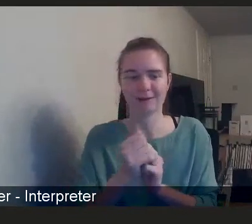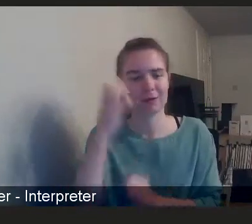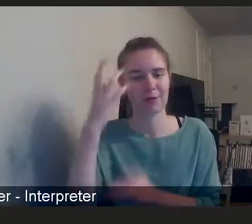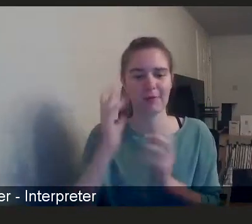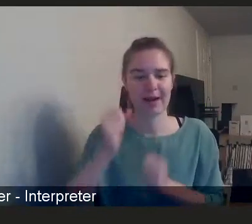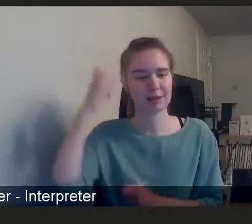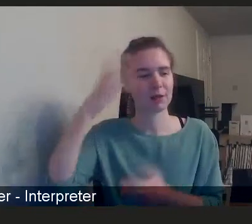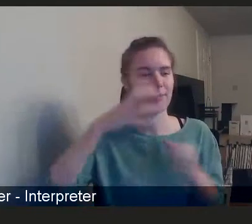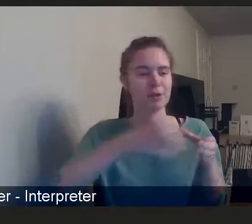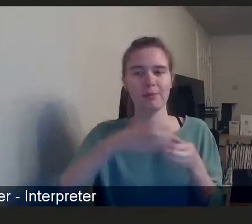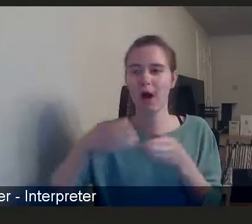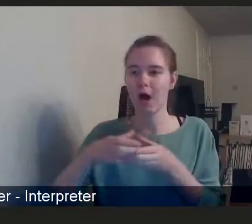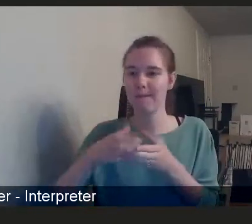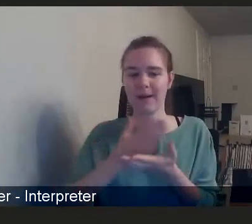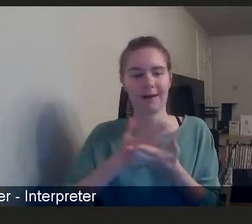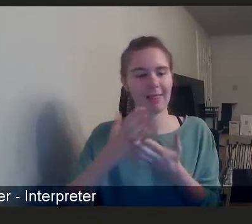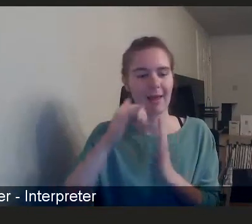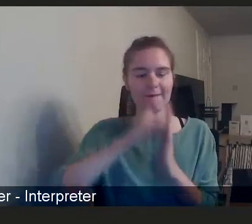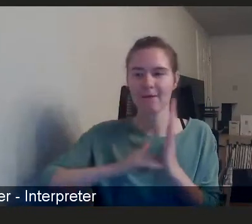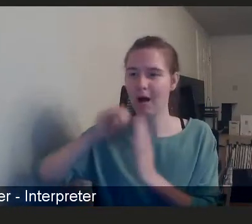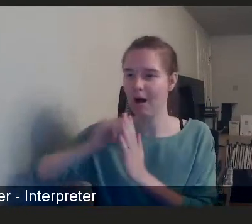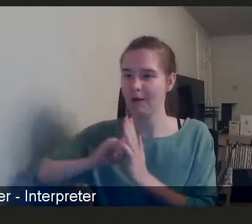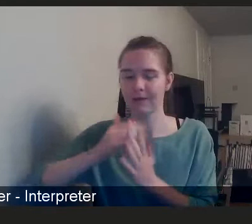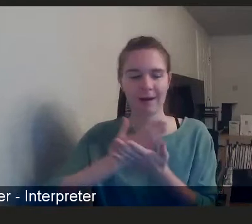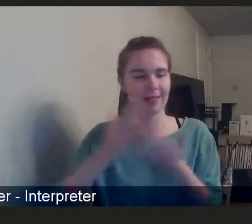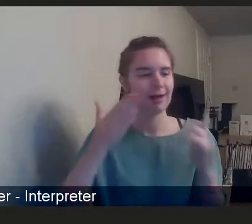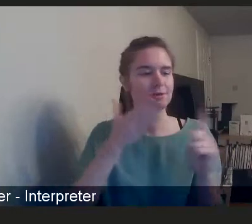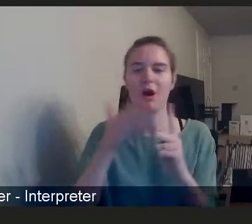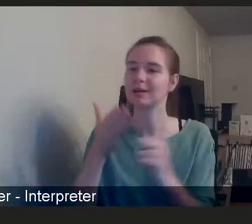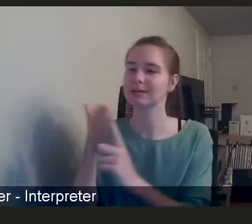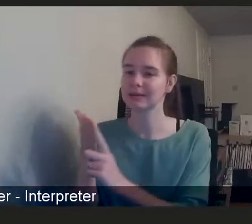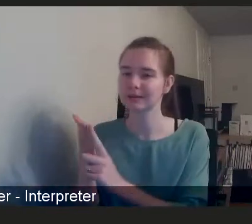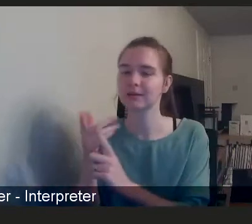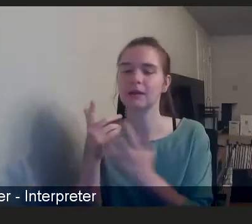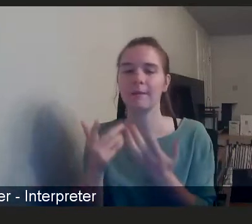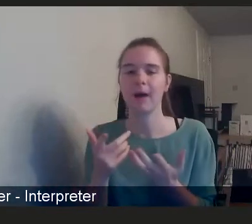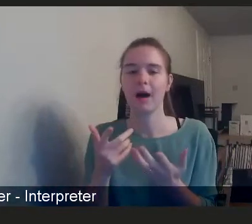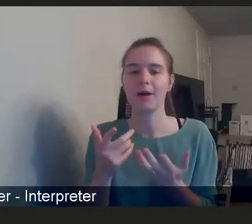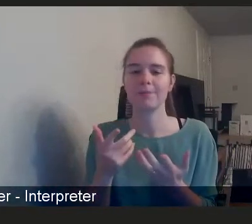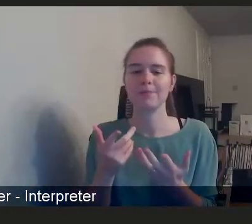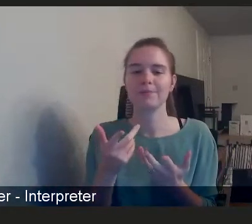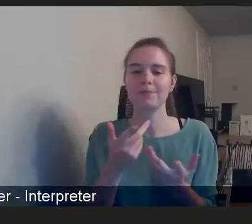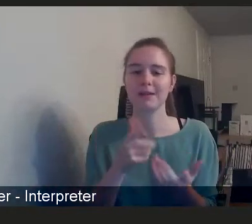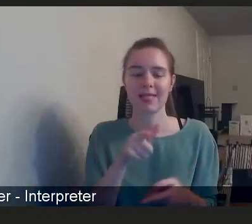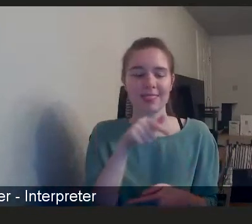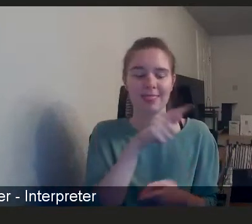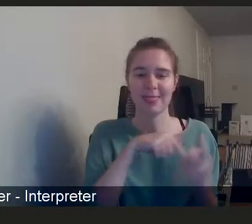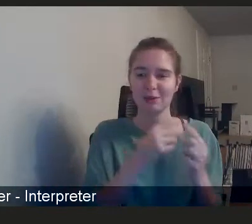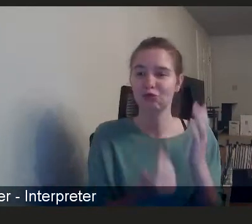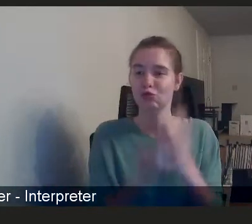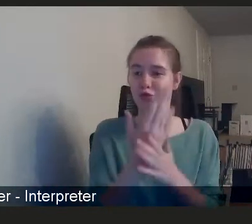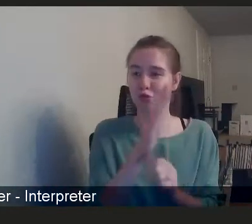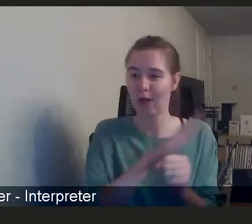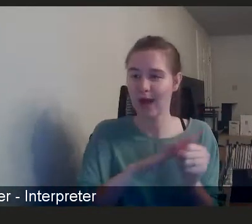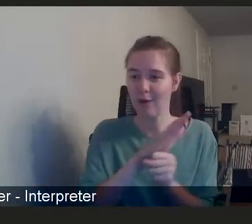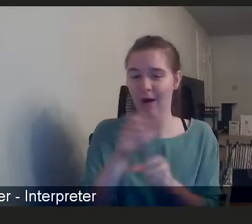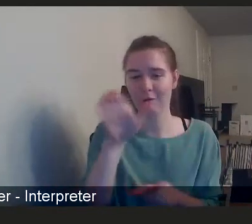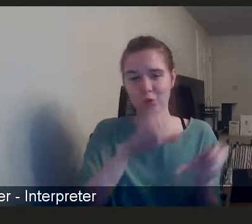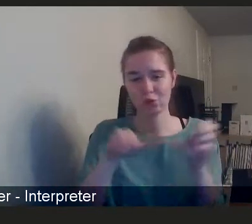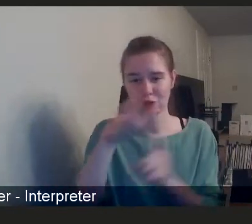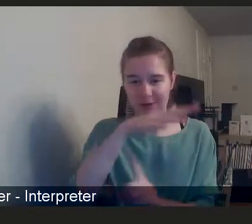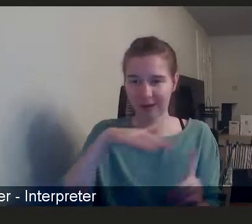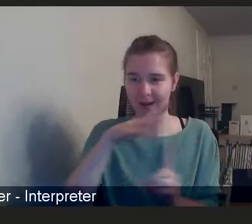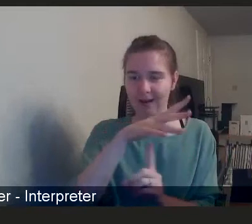clear portfolios, with clear targets that there's something about the fact that this is a new area of social science, something about the